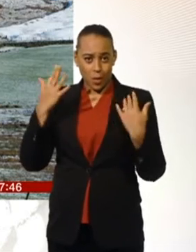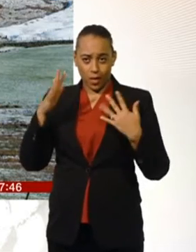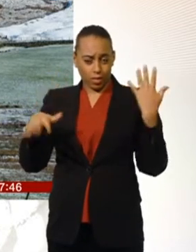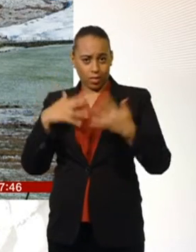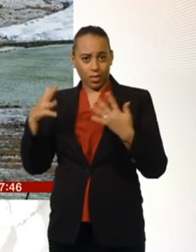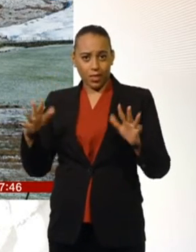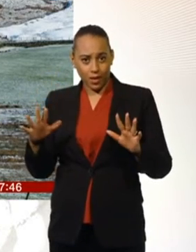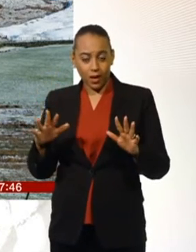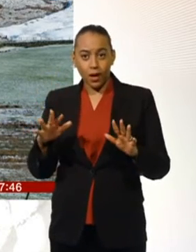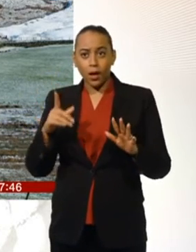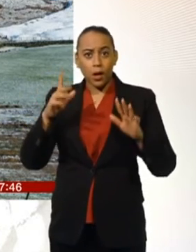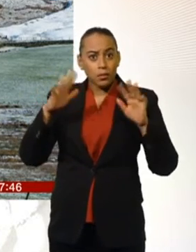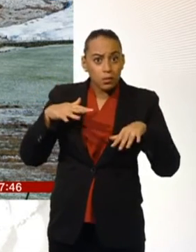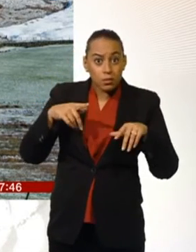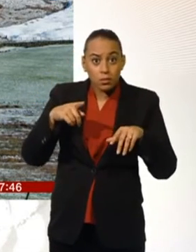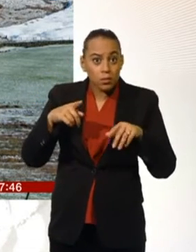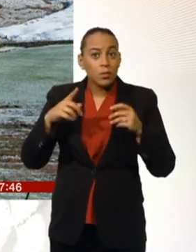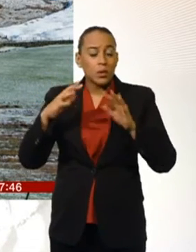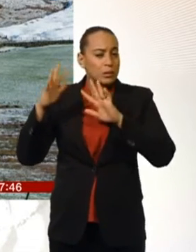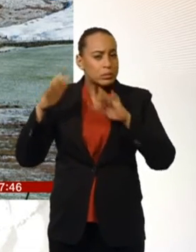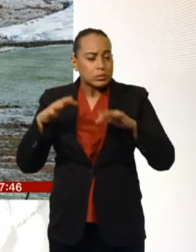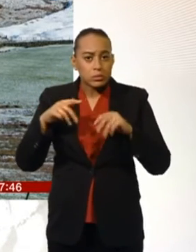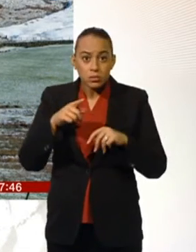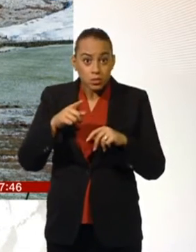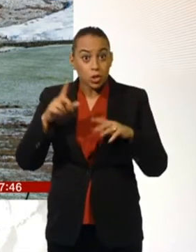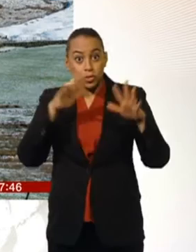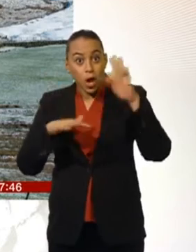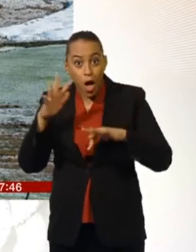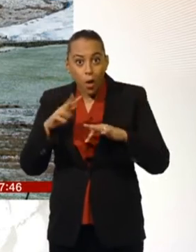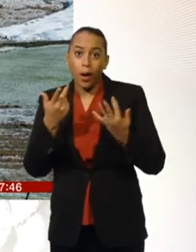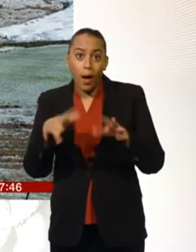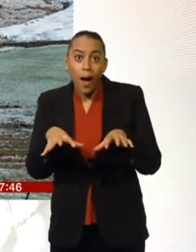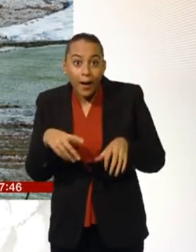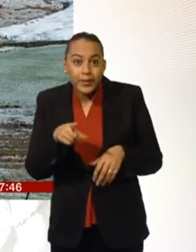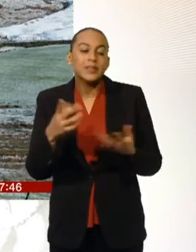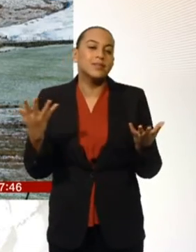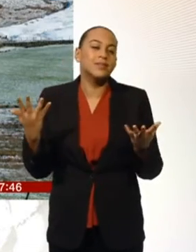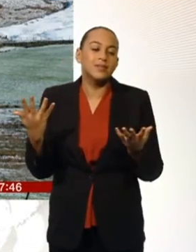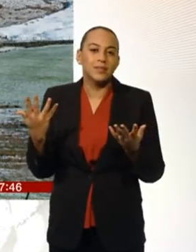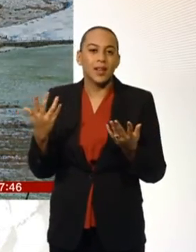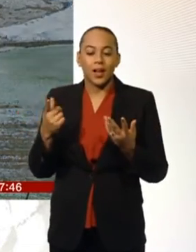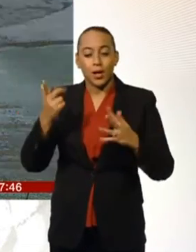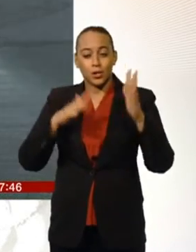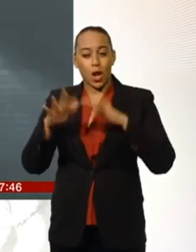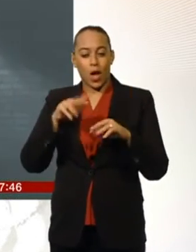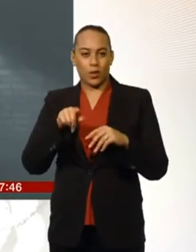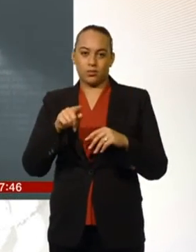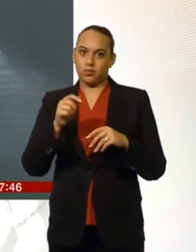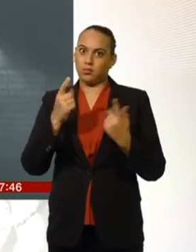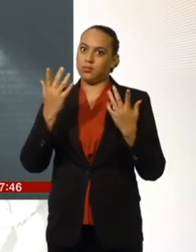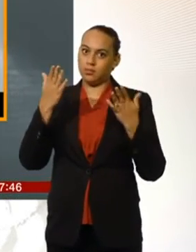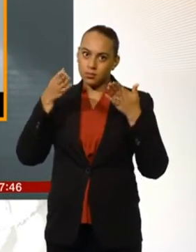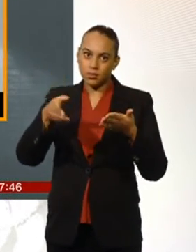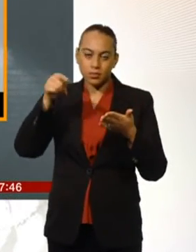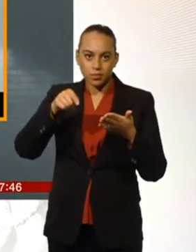got any rain, sleet, or snow, you like to have ice to contend with through the morning commute. But snow is the first issue, though, we have to deal with